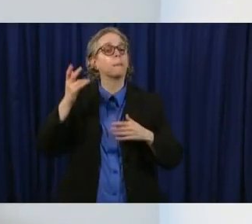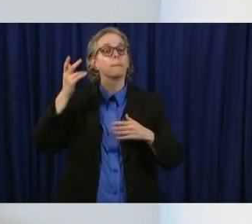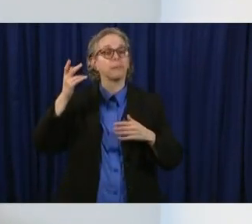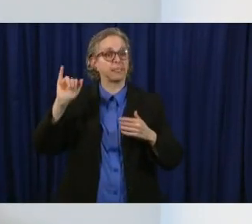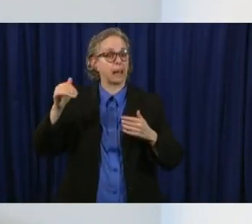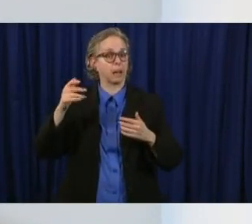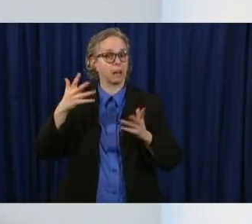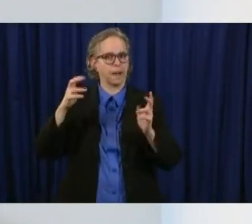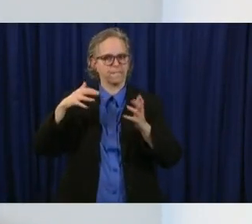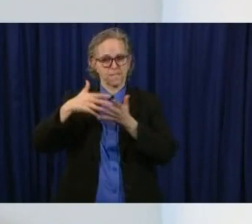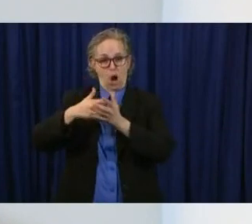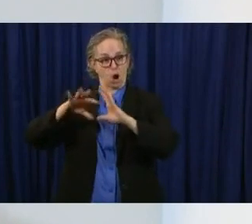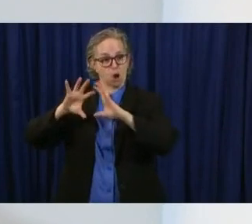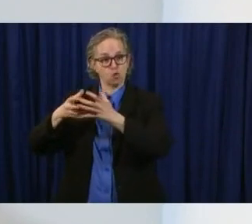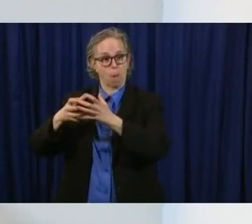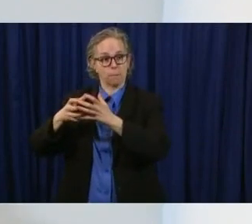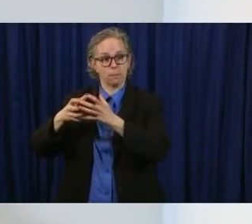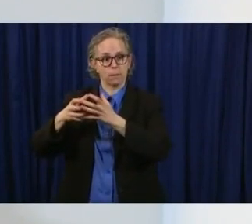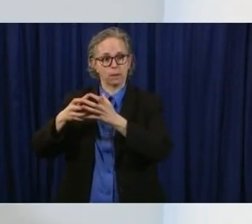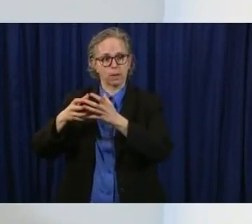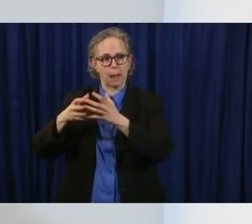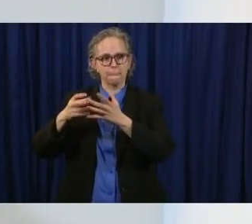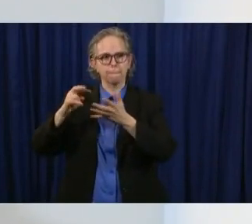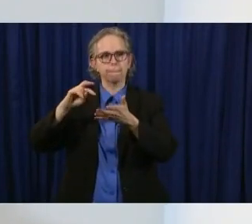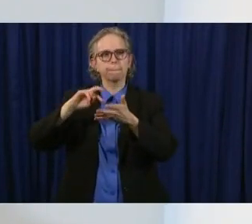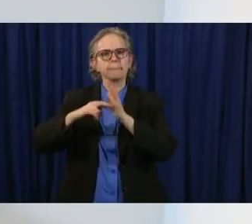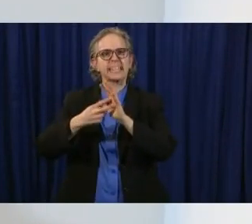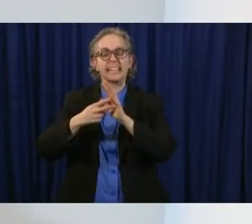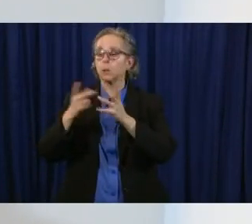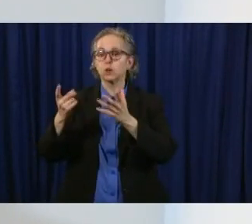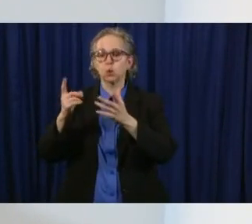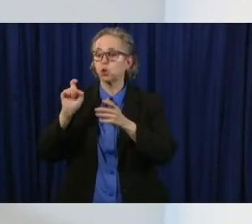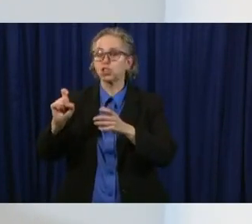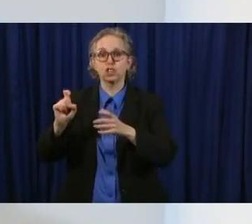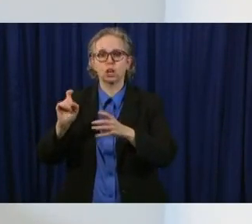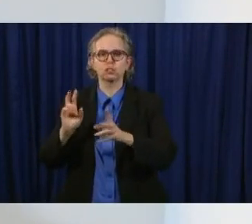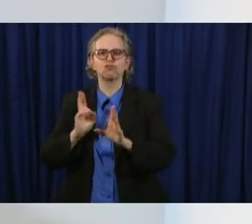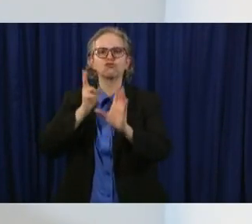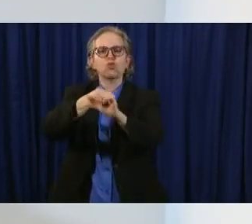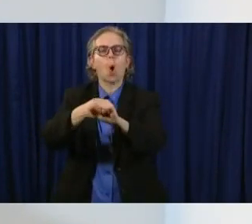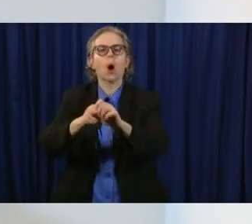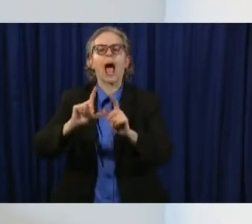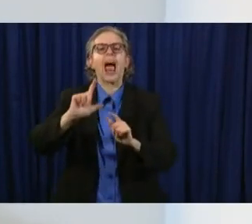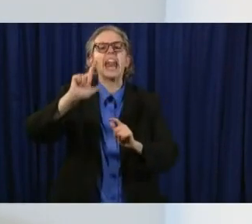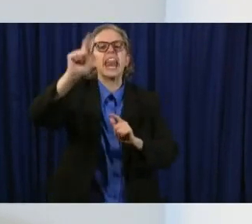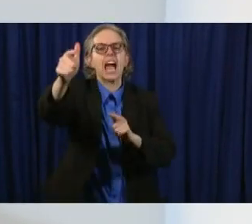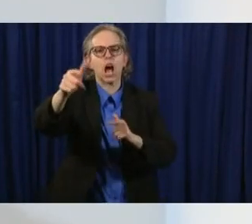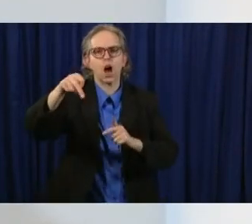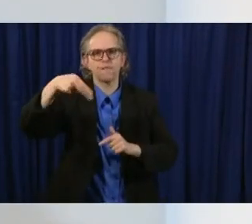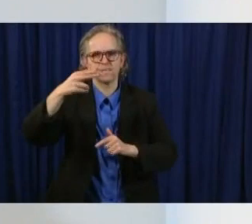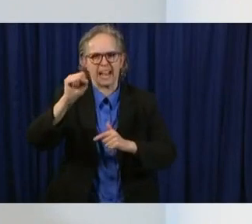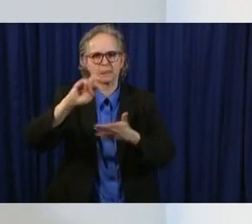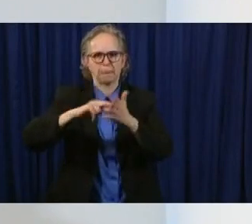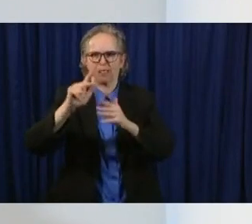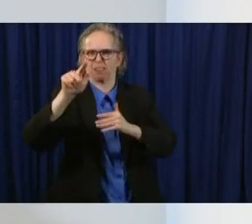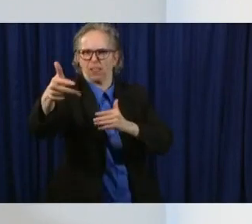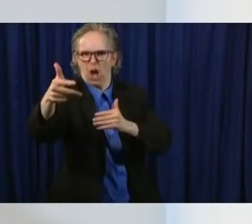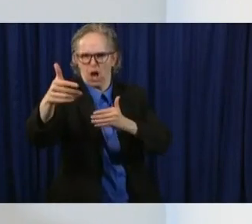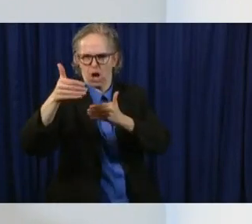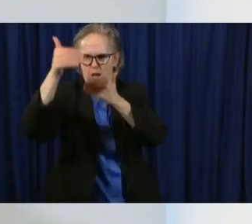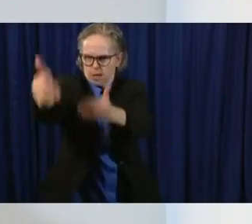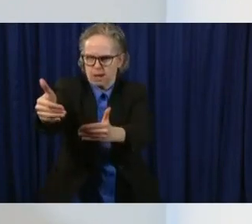we're encouraging and this is what the business the business folks are a part of this we want to encourage people